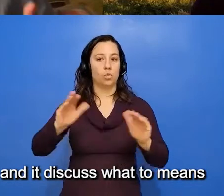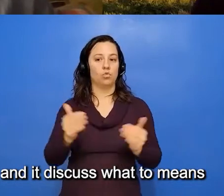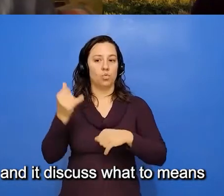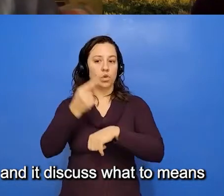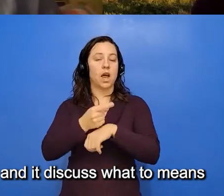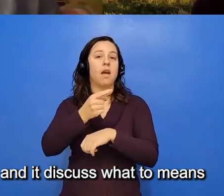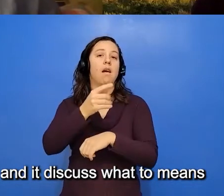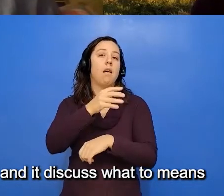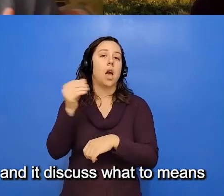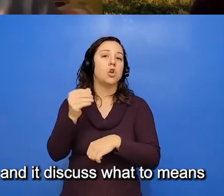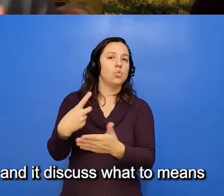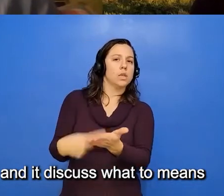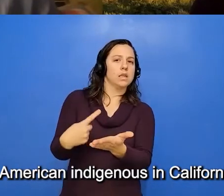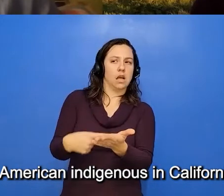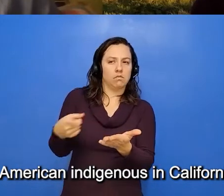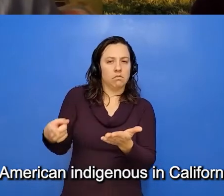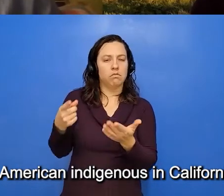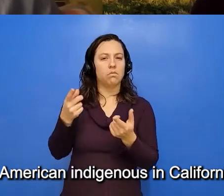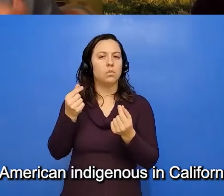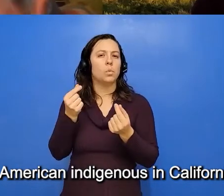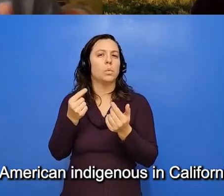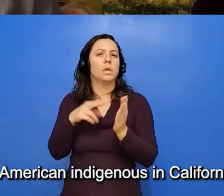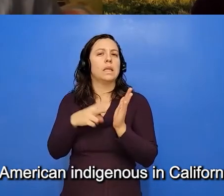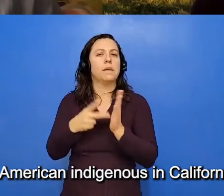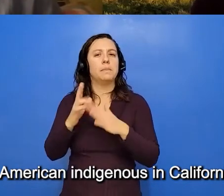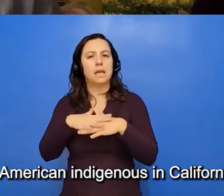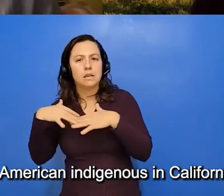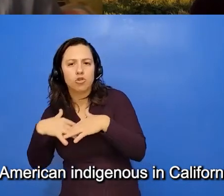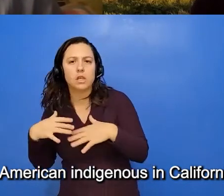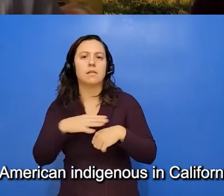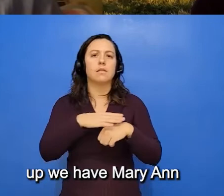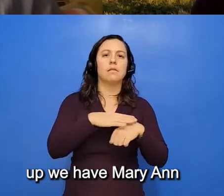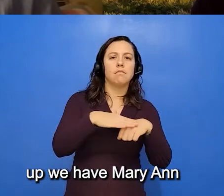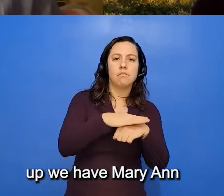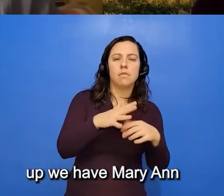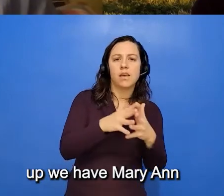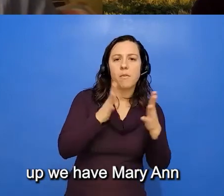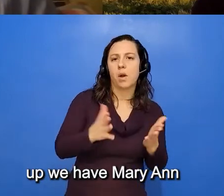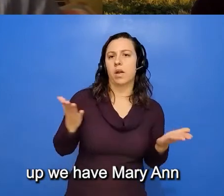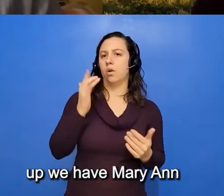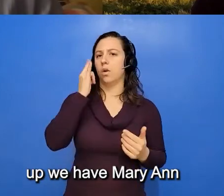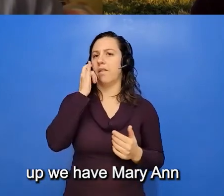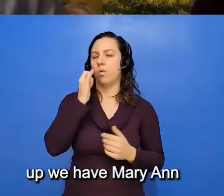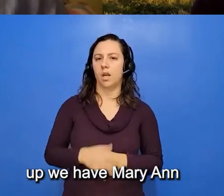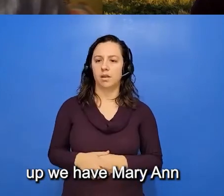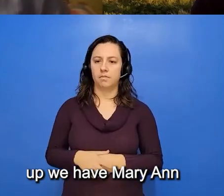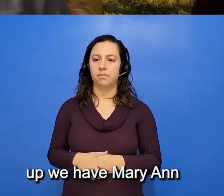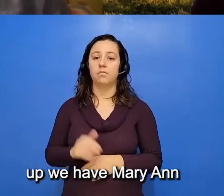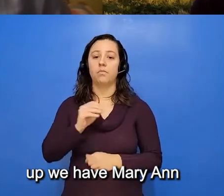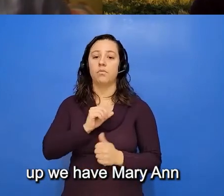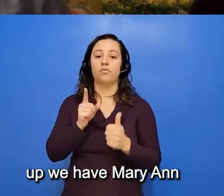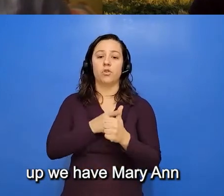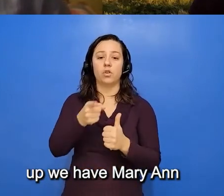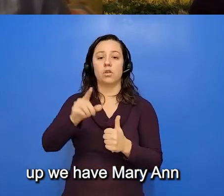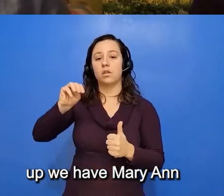what it means to be Native American Indigenous in California. So first up, we have Marianne